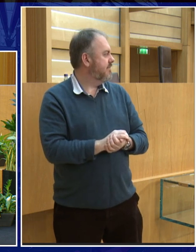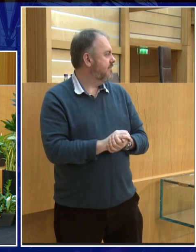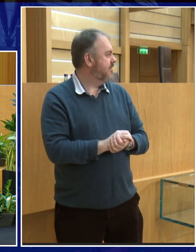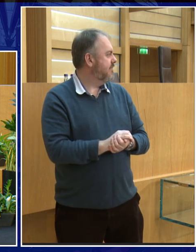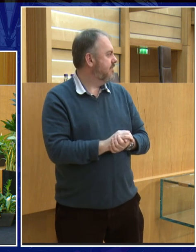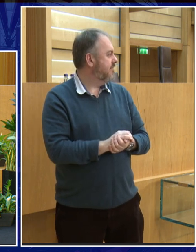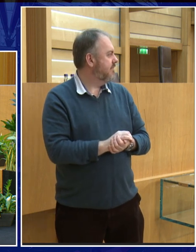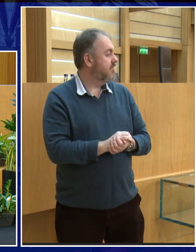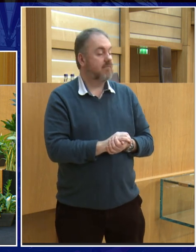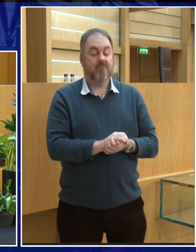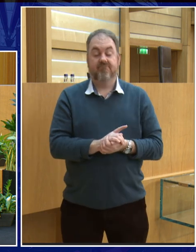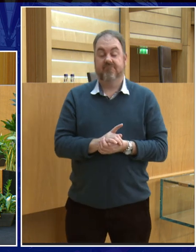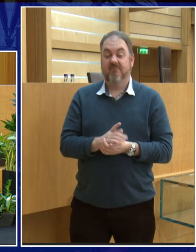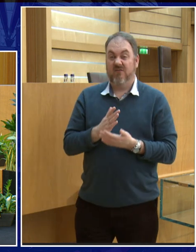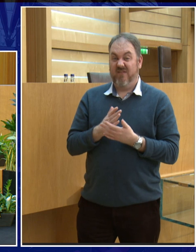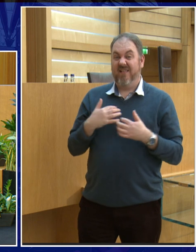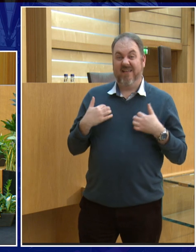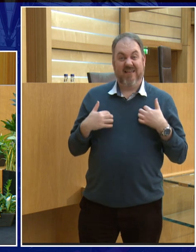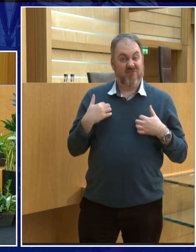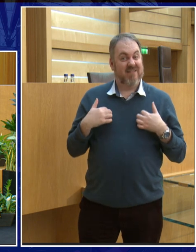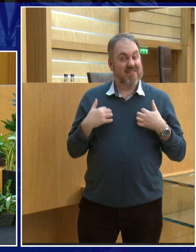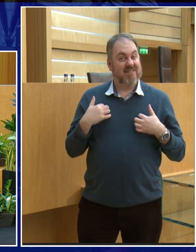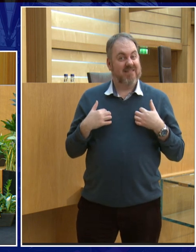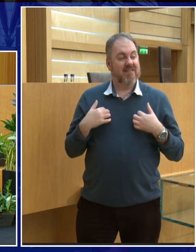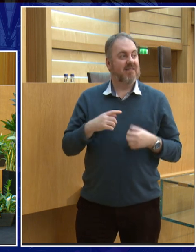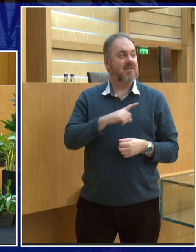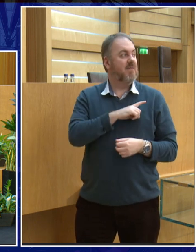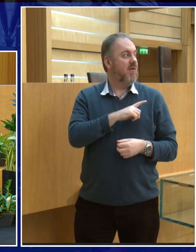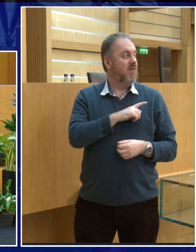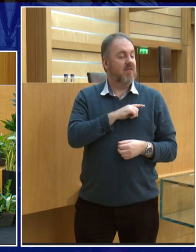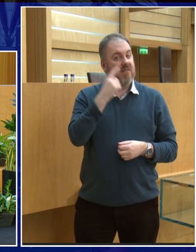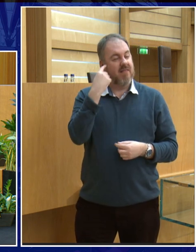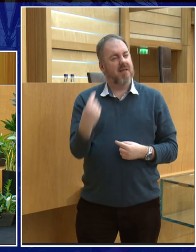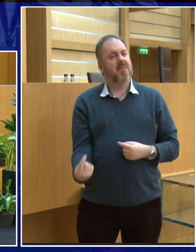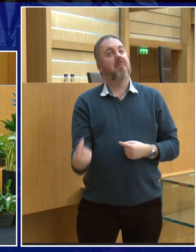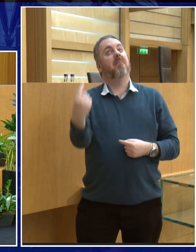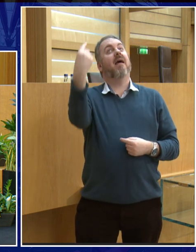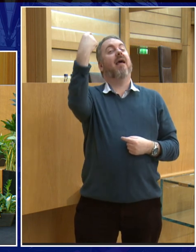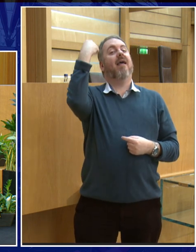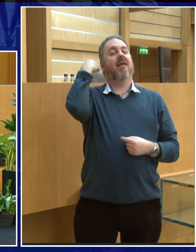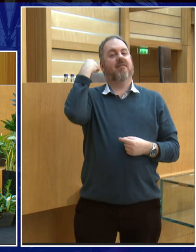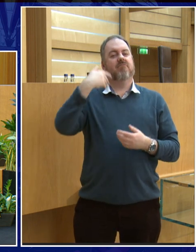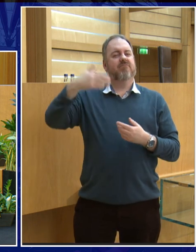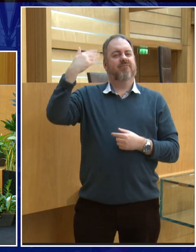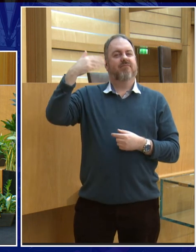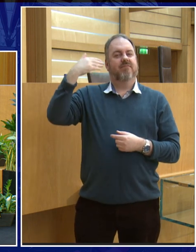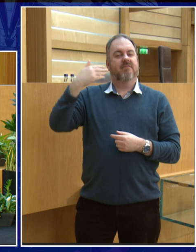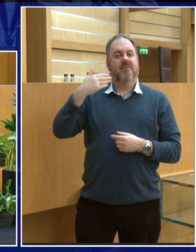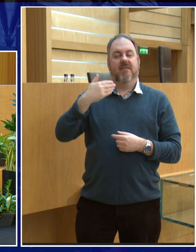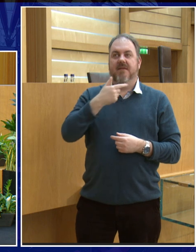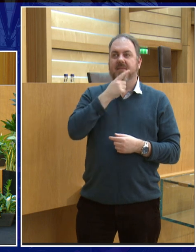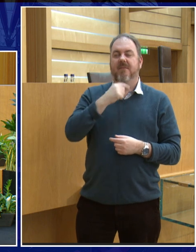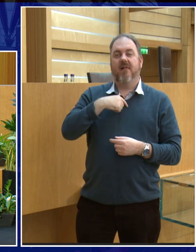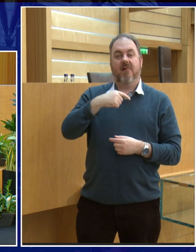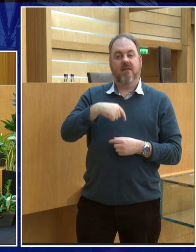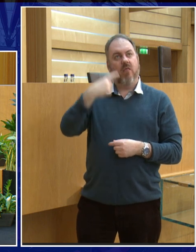right? So, it's quite interesting because many... If you go way back in time, people thought that the earth was the centre of